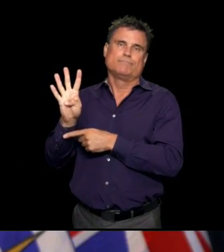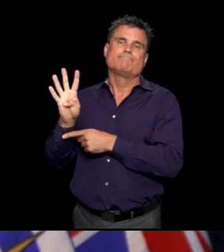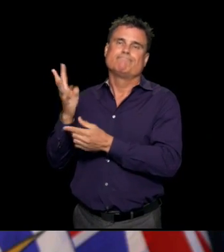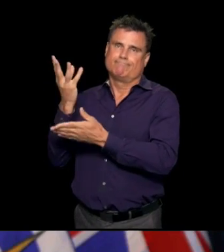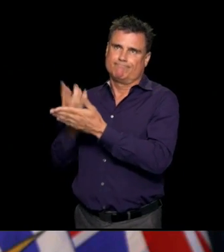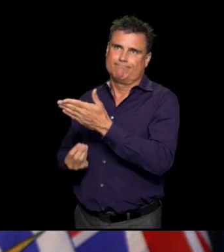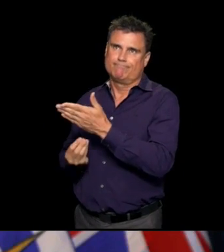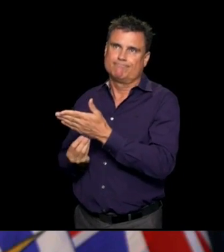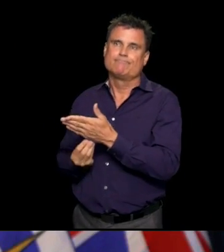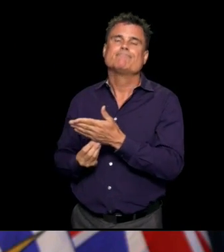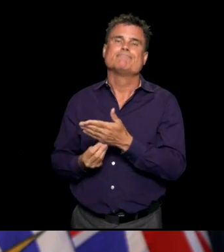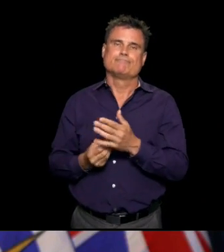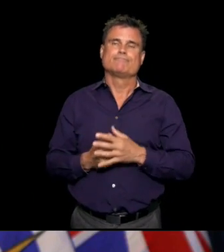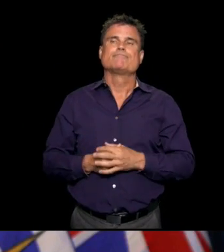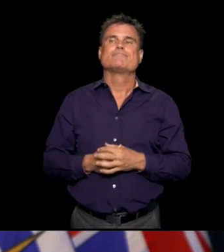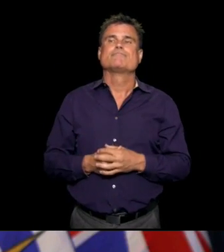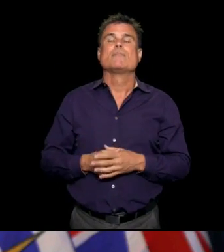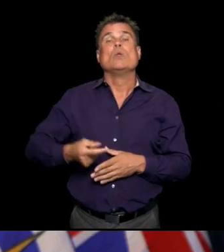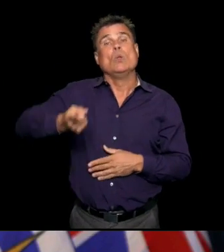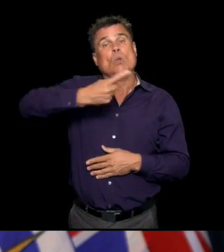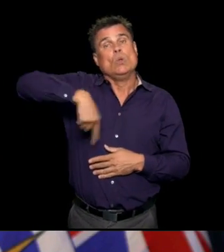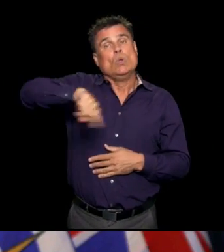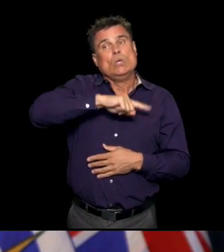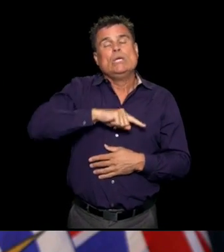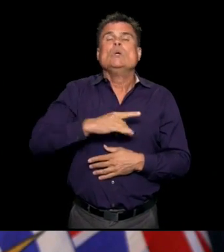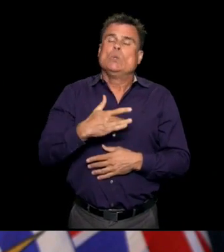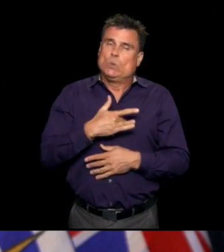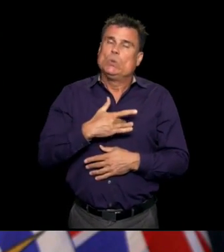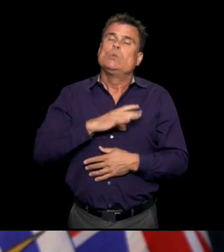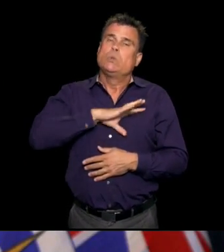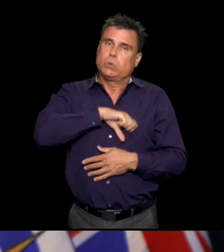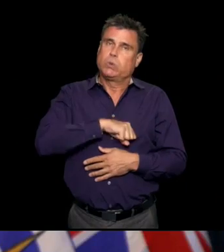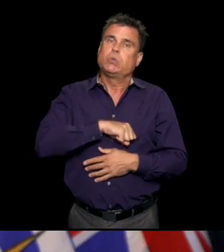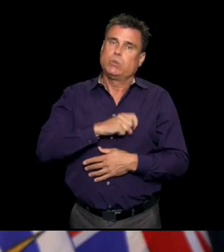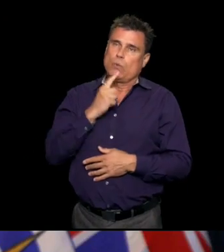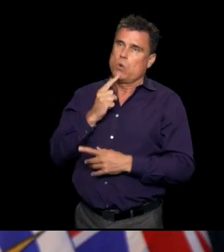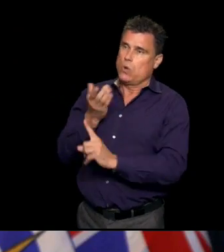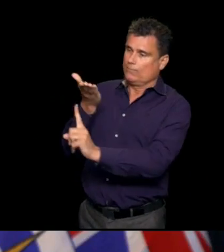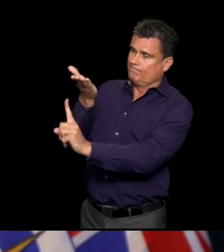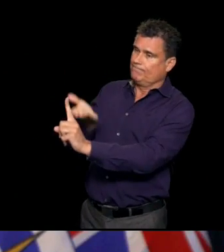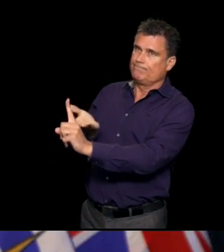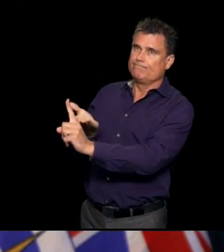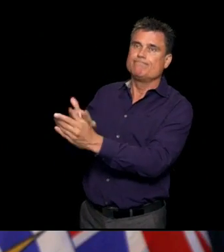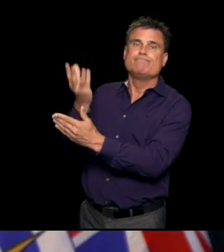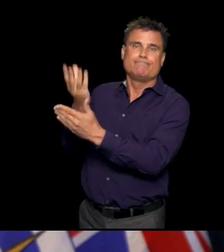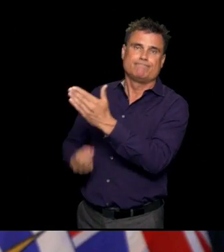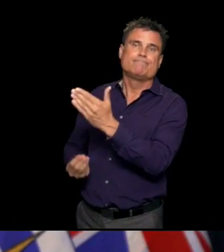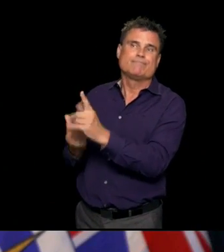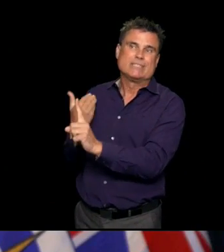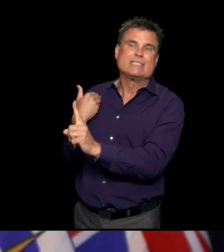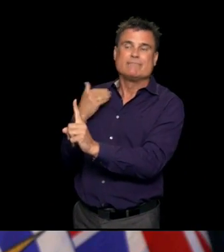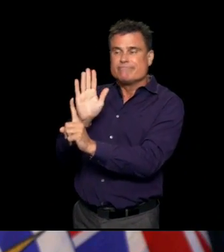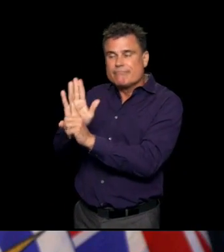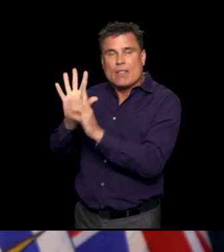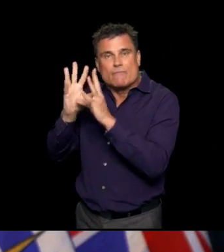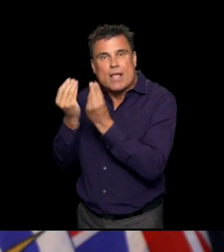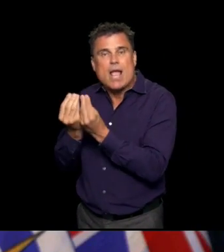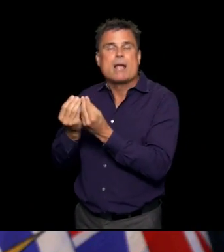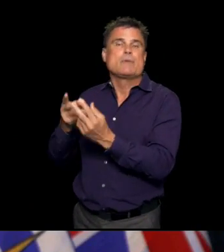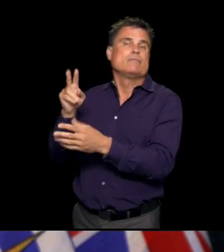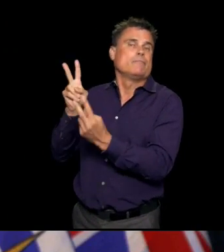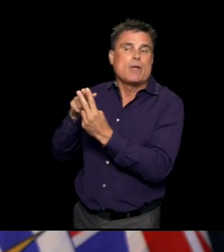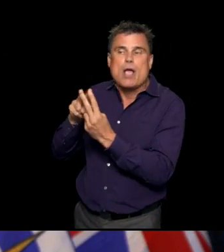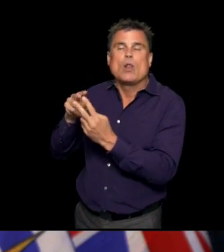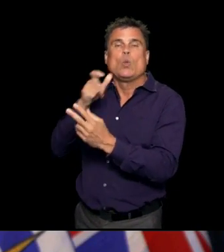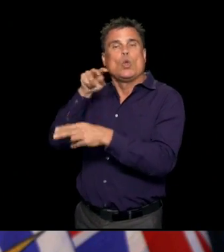condolences go out to his family, their family, their community, and their care team who looked after